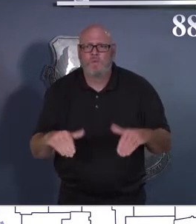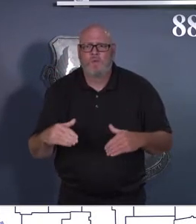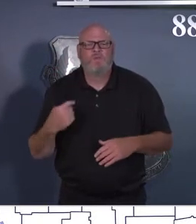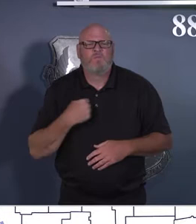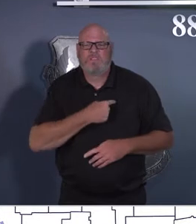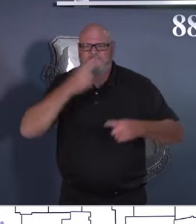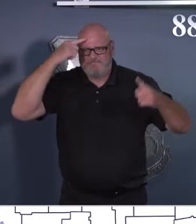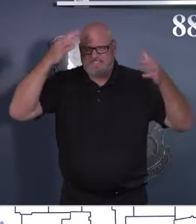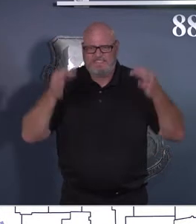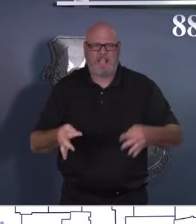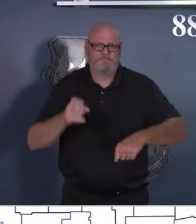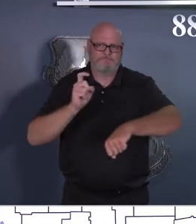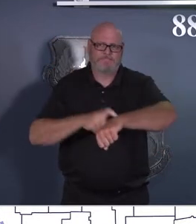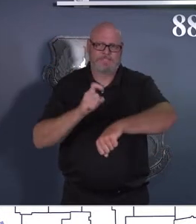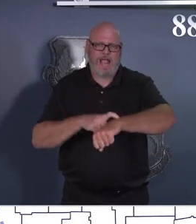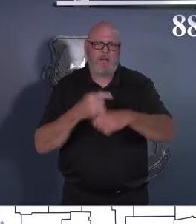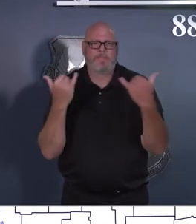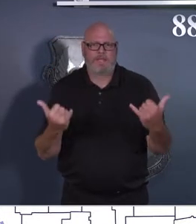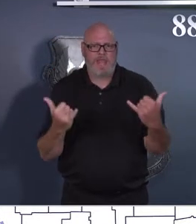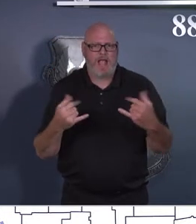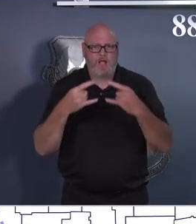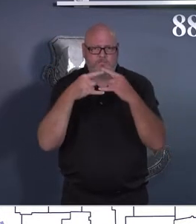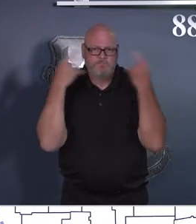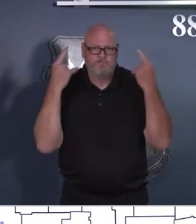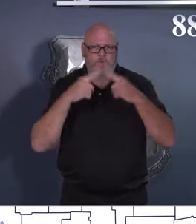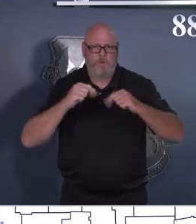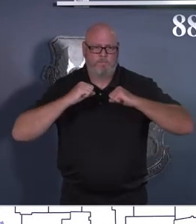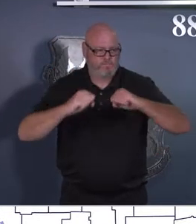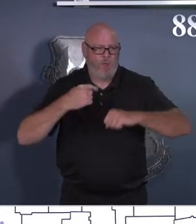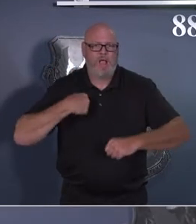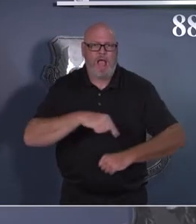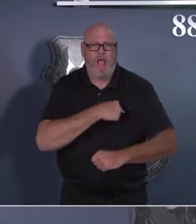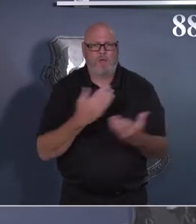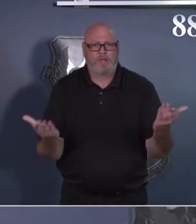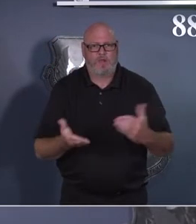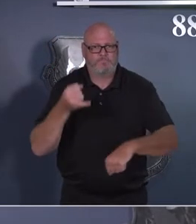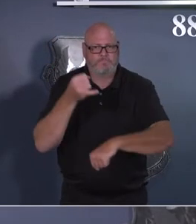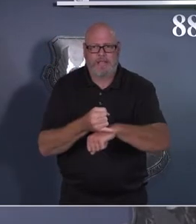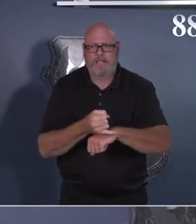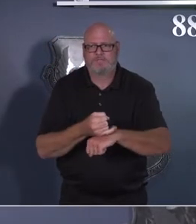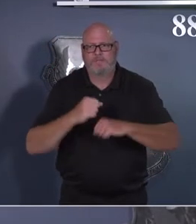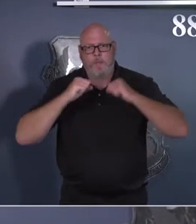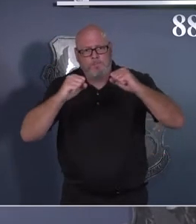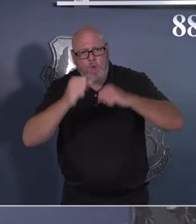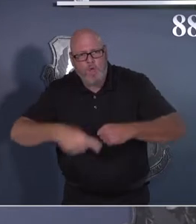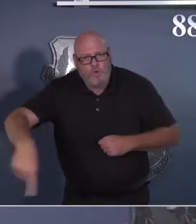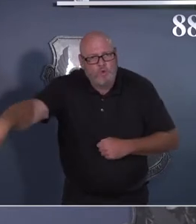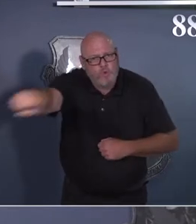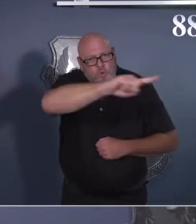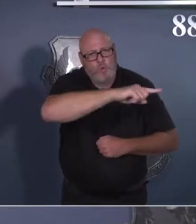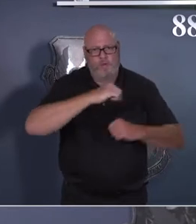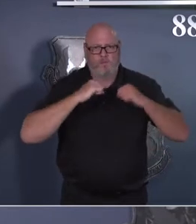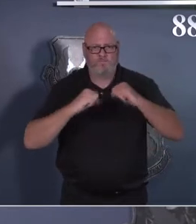mission, to protect you. And so we made the decision earlier today to roll the base into health protection condition Bravo.